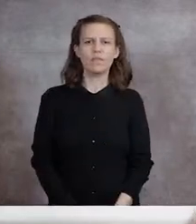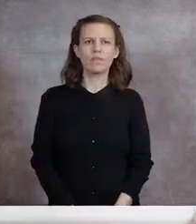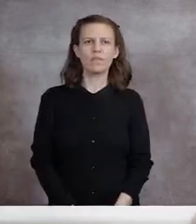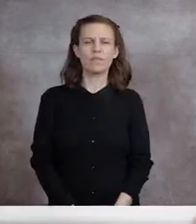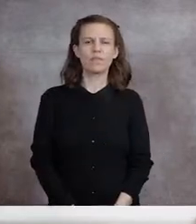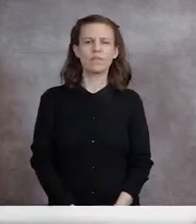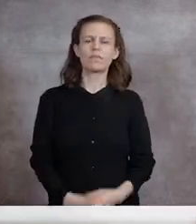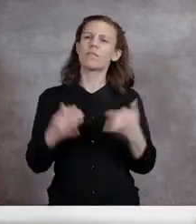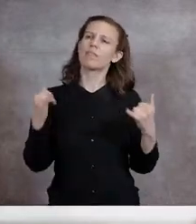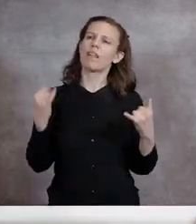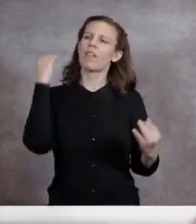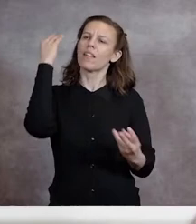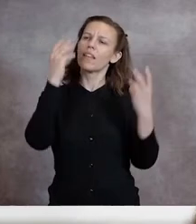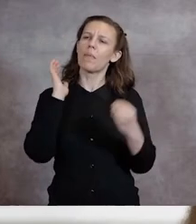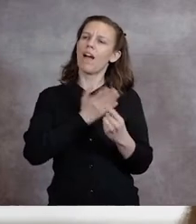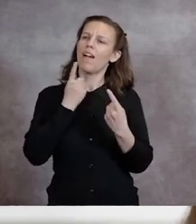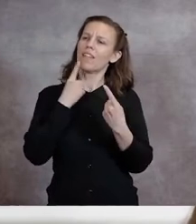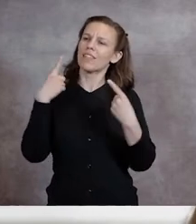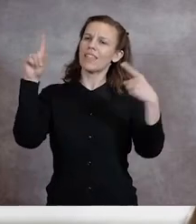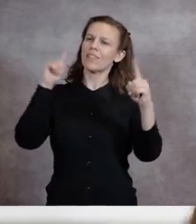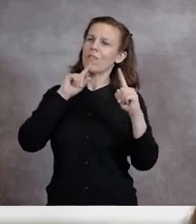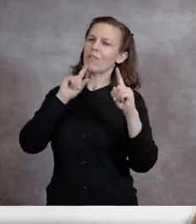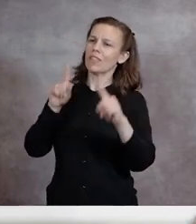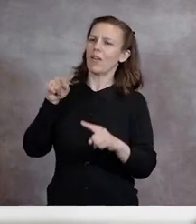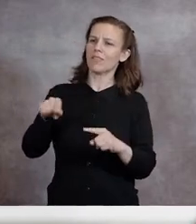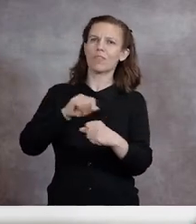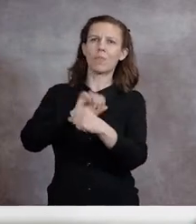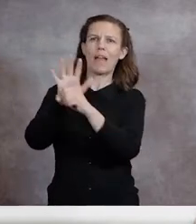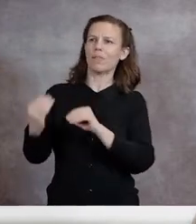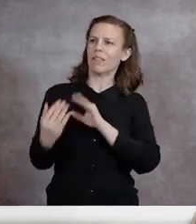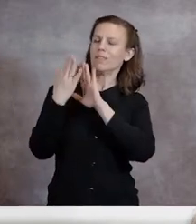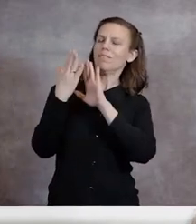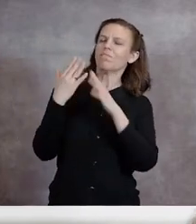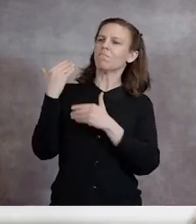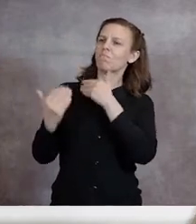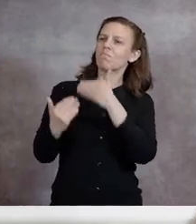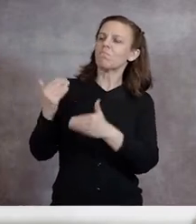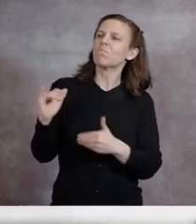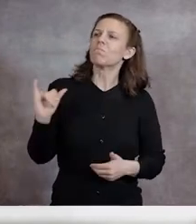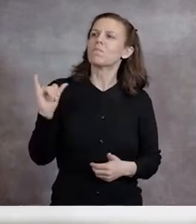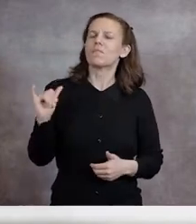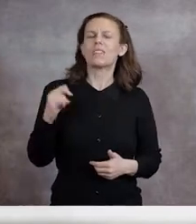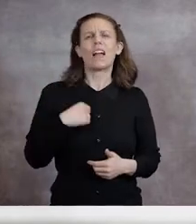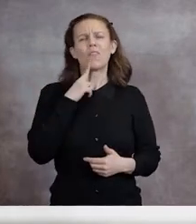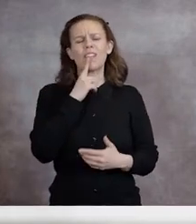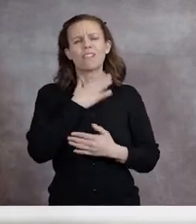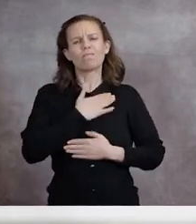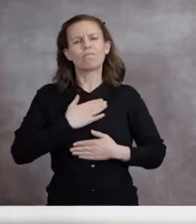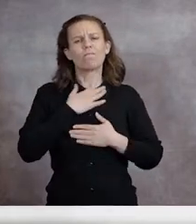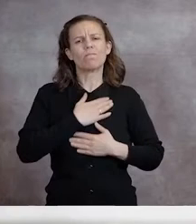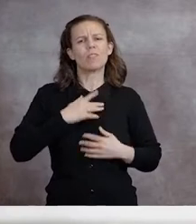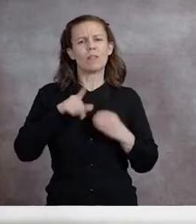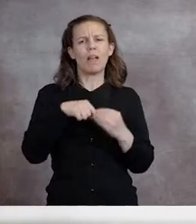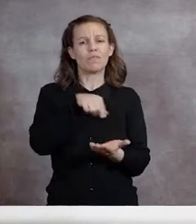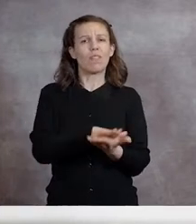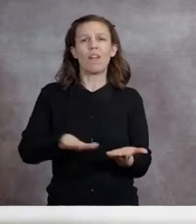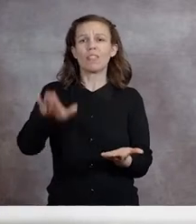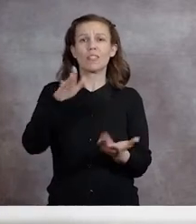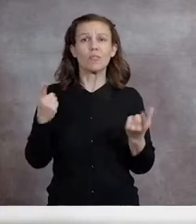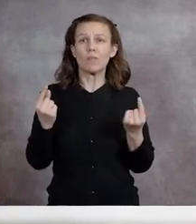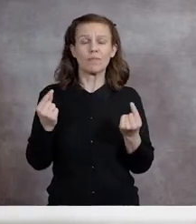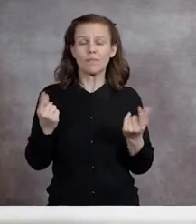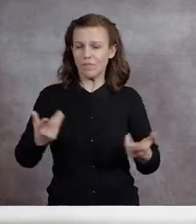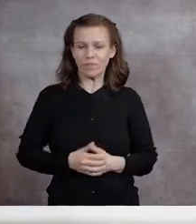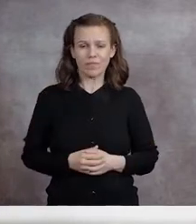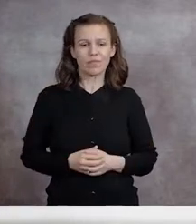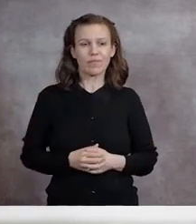As I think about our successful response to the pandemic, one of the things I've come to truly appreciate about college is that